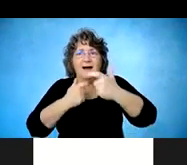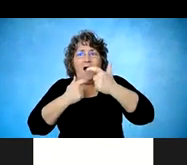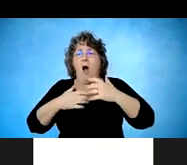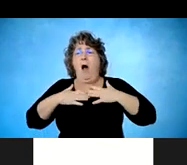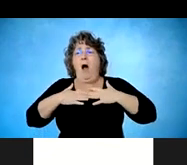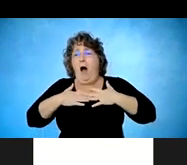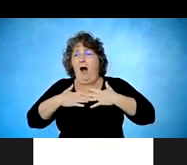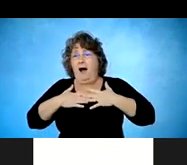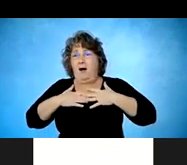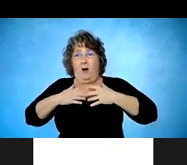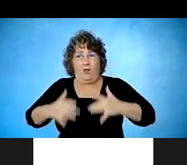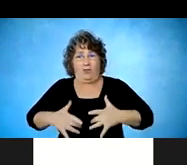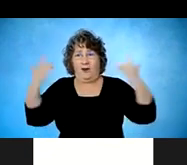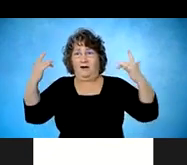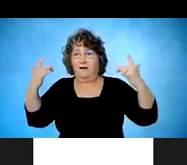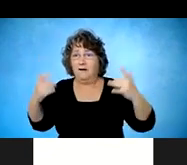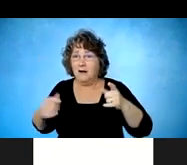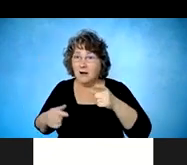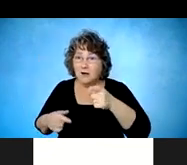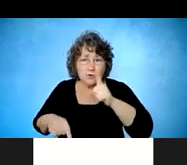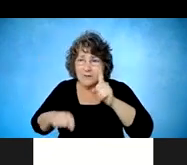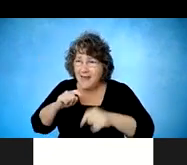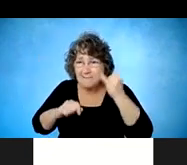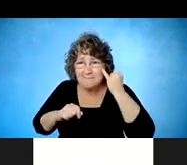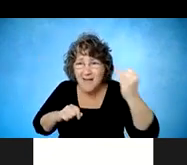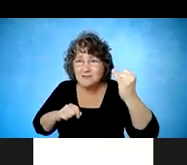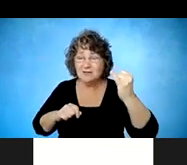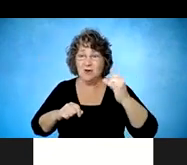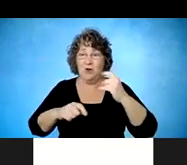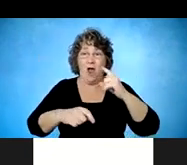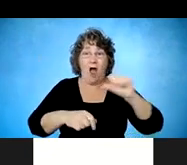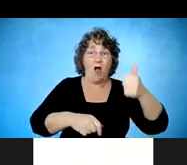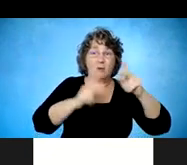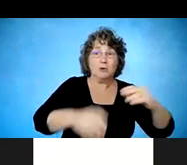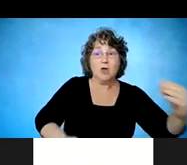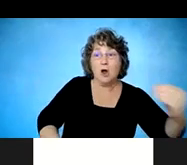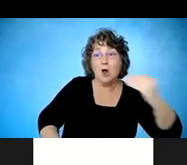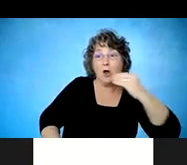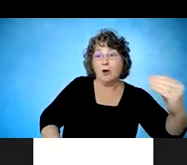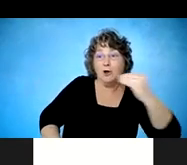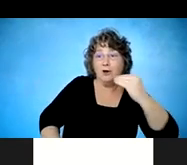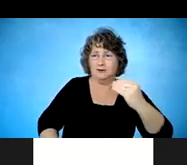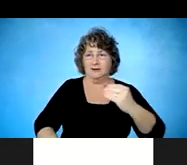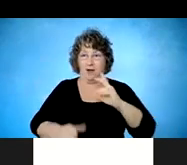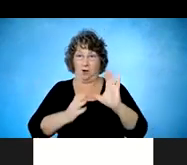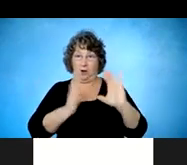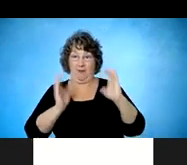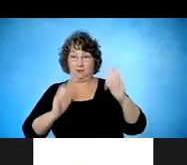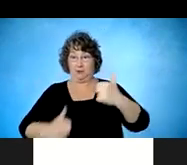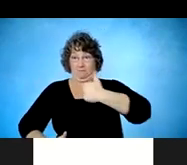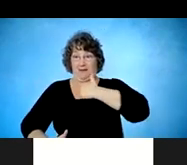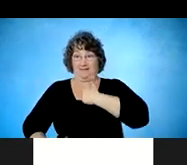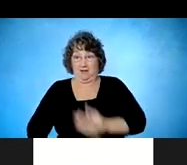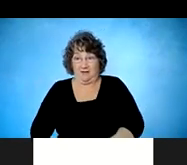the same feeling when somebody else is feeding it to you. Now, with somebody, again, with this C5